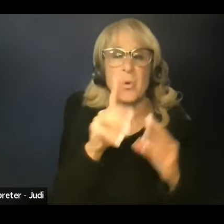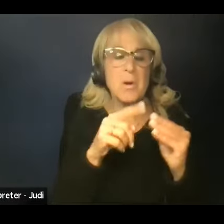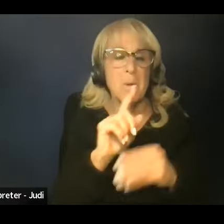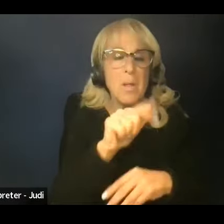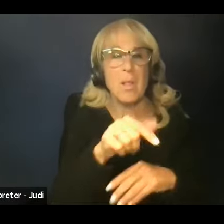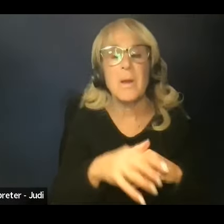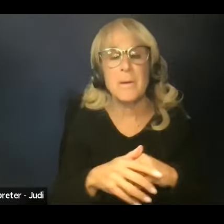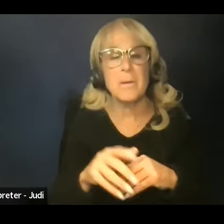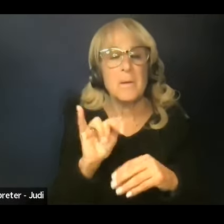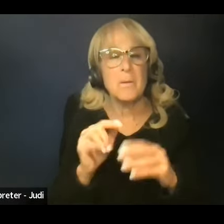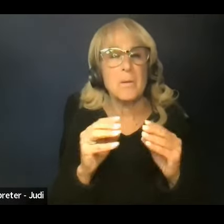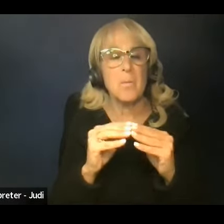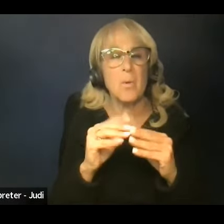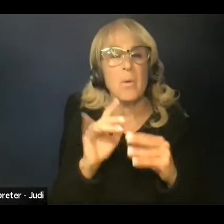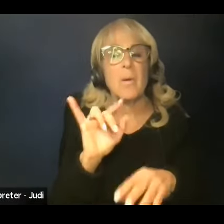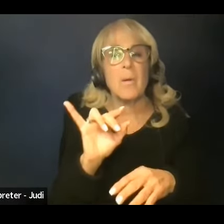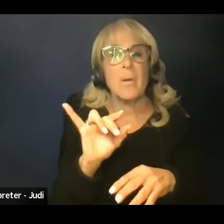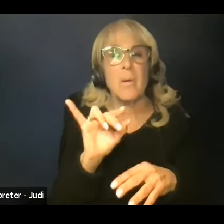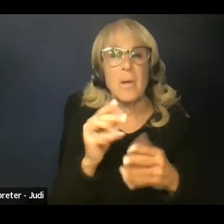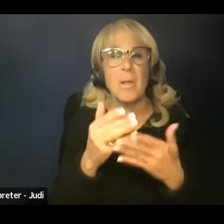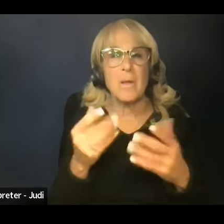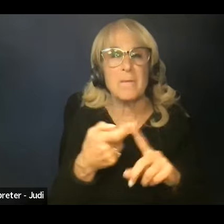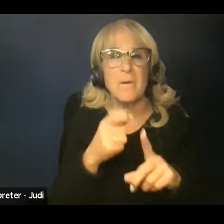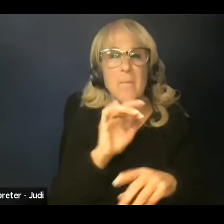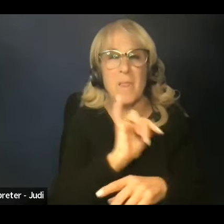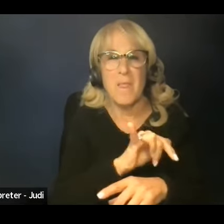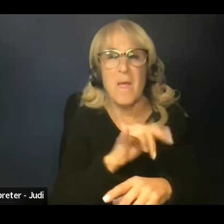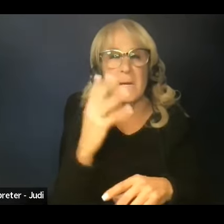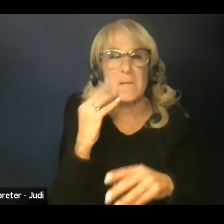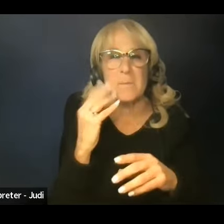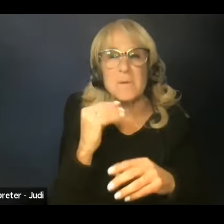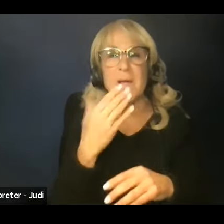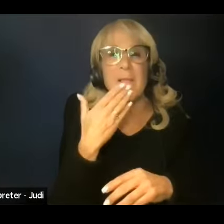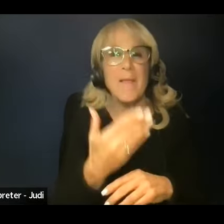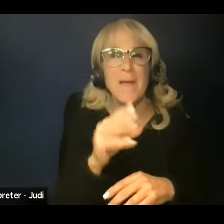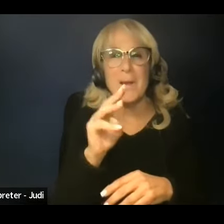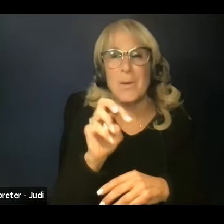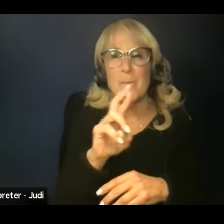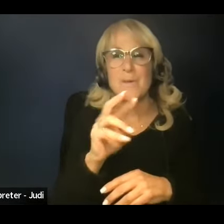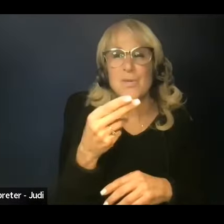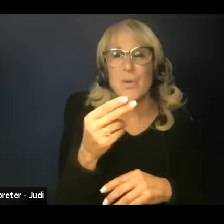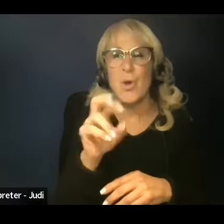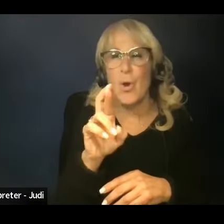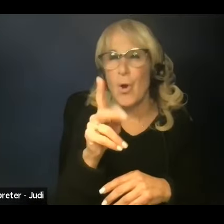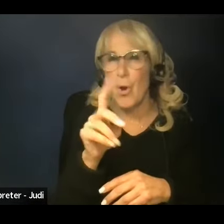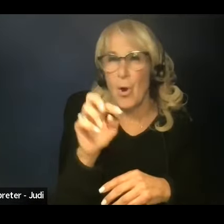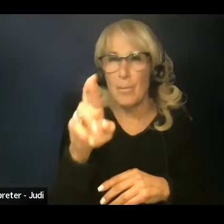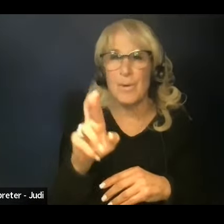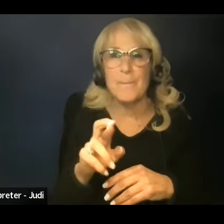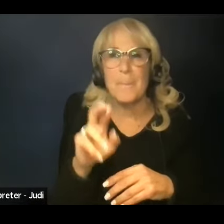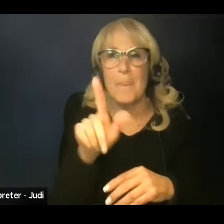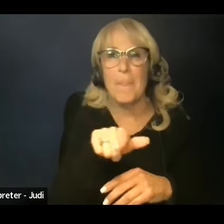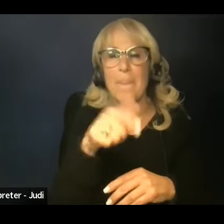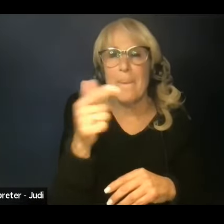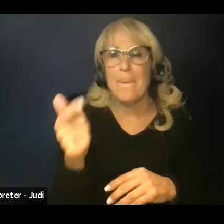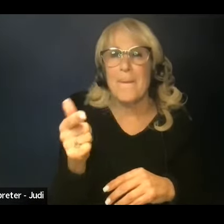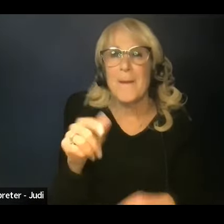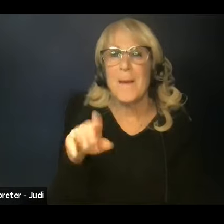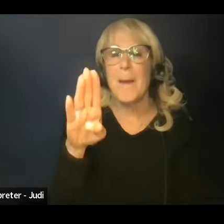things from this experience. Fantastic. Thank you, Mr. Harper. Now, Badidi.